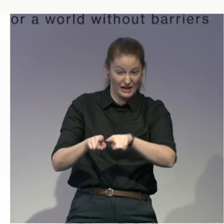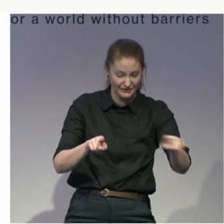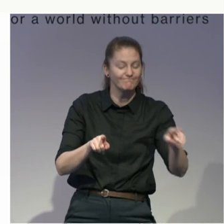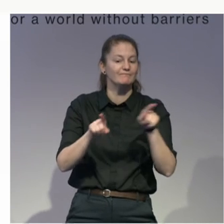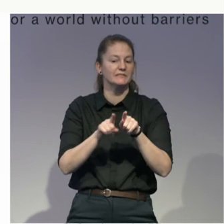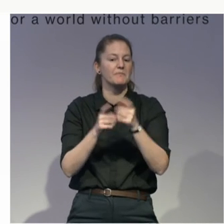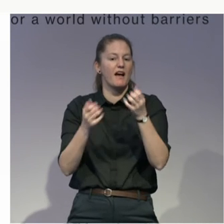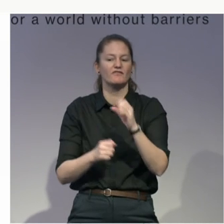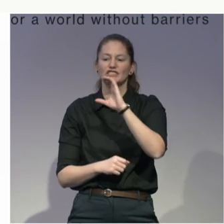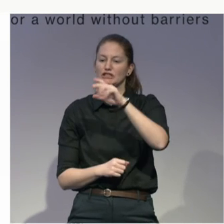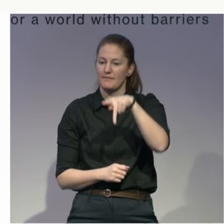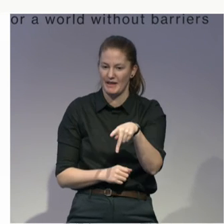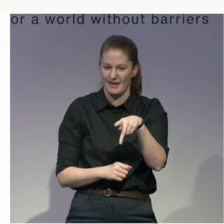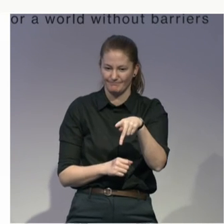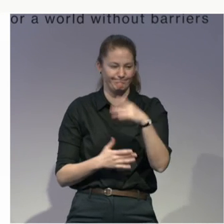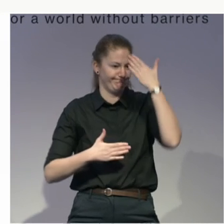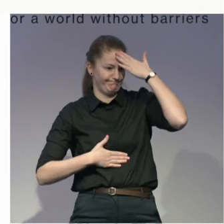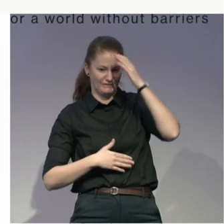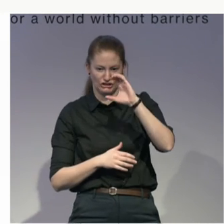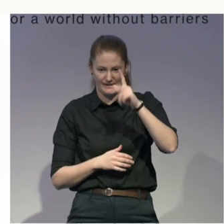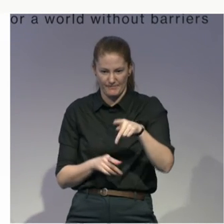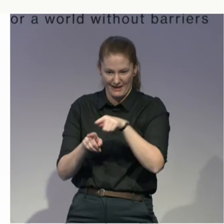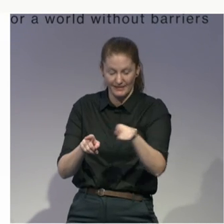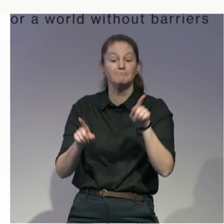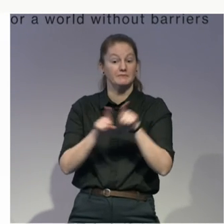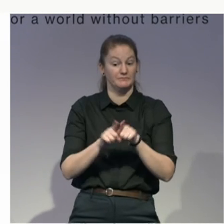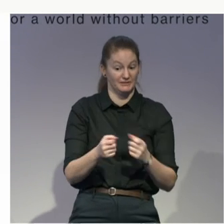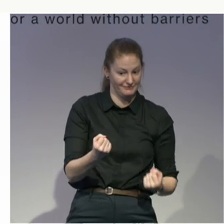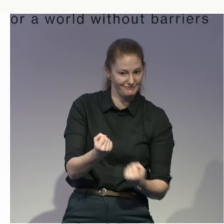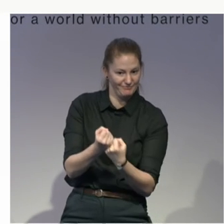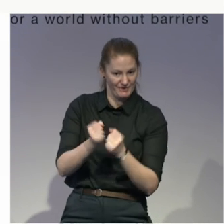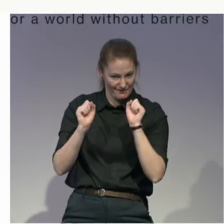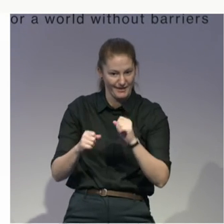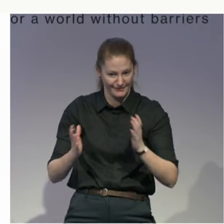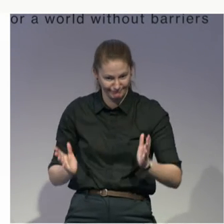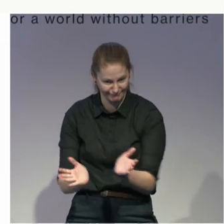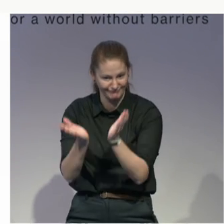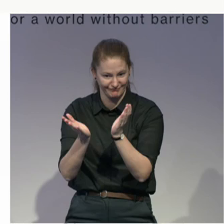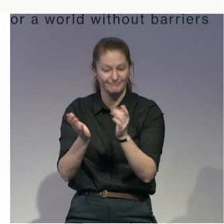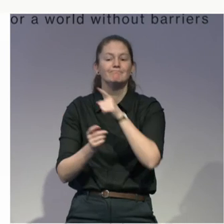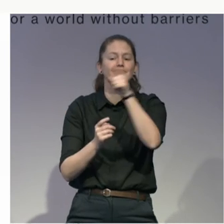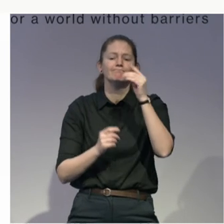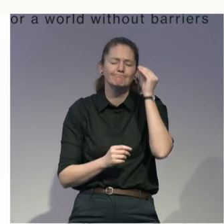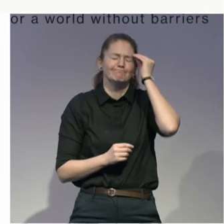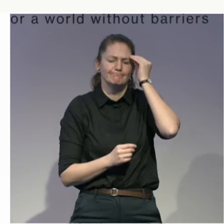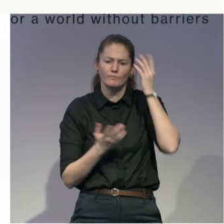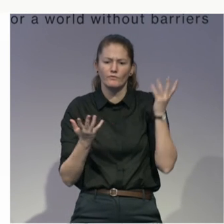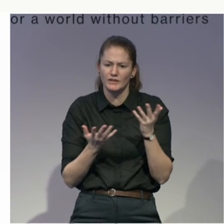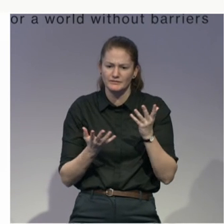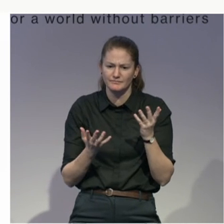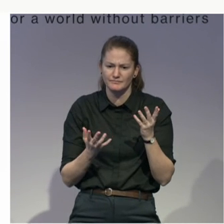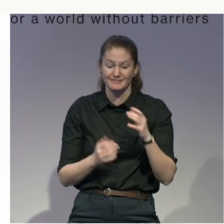nowadays, we can leave these families with someone dealing with cerebral palsy with AWP.